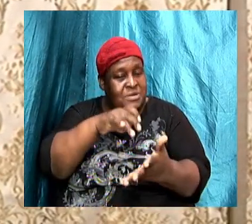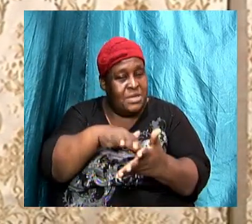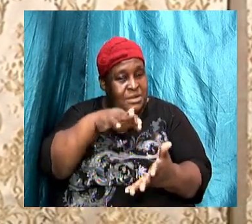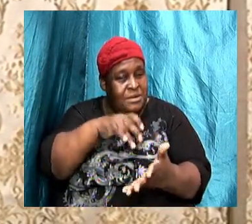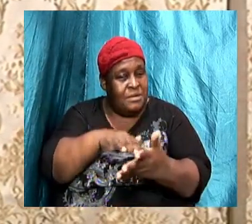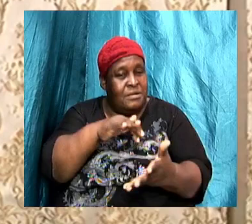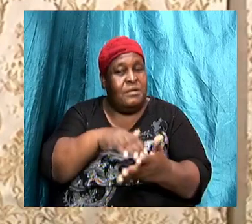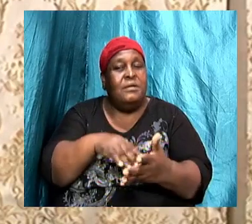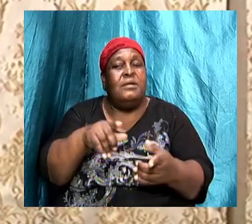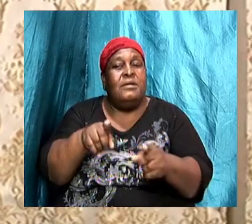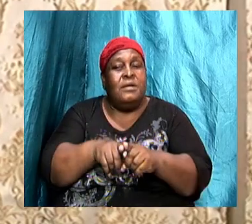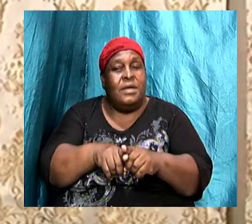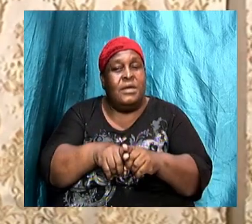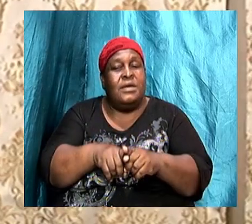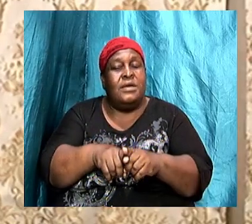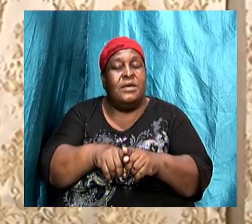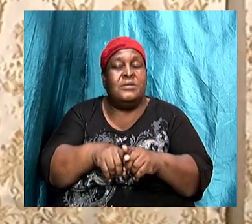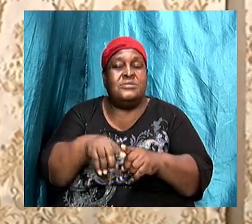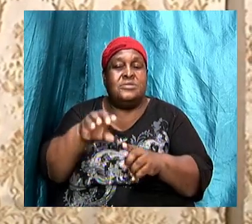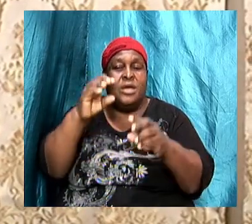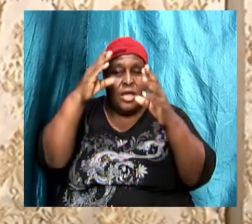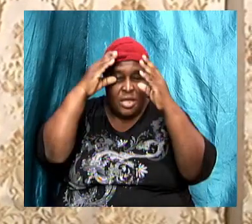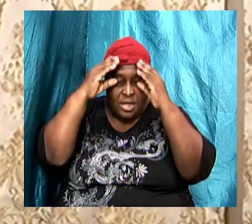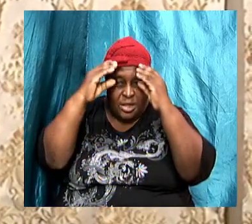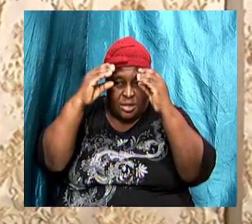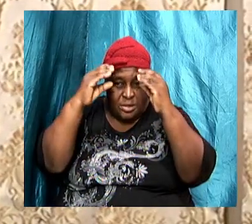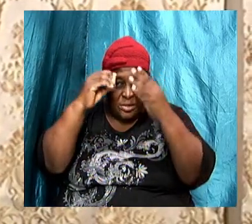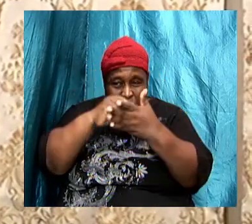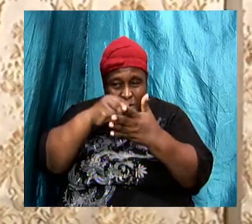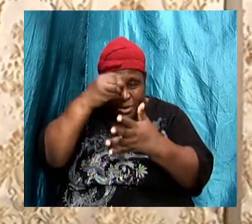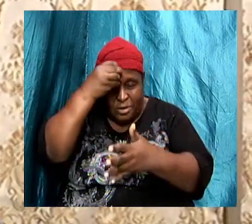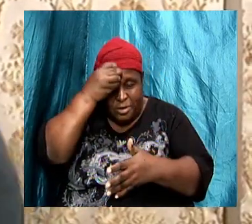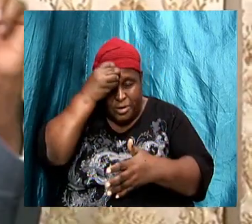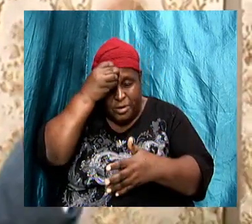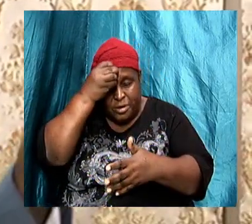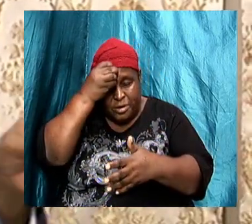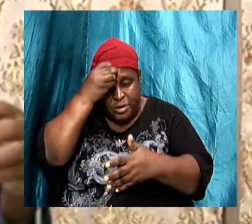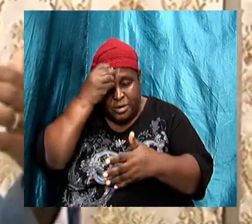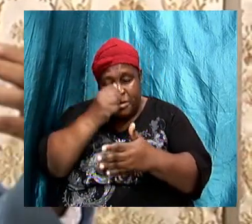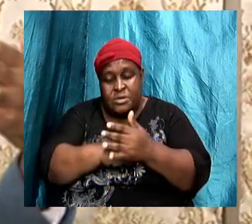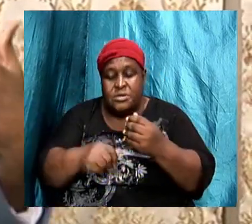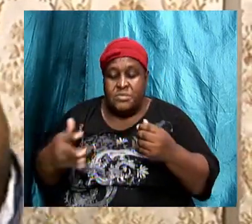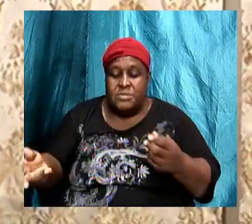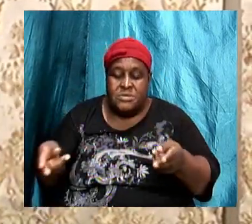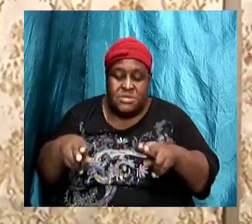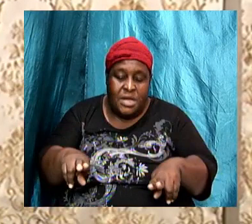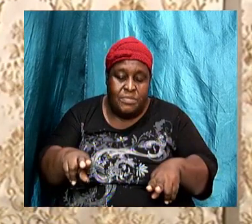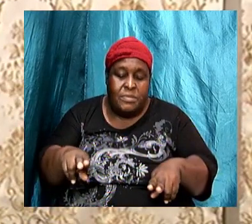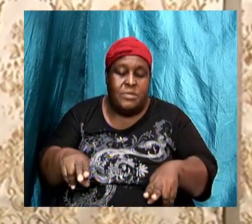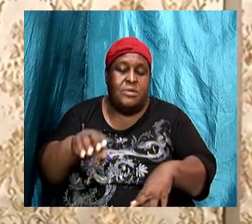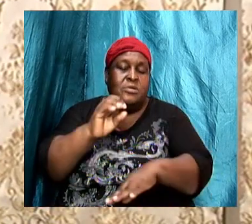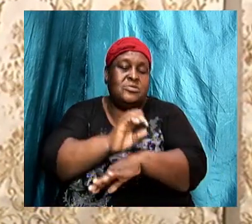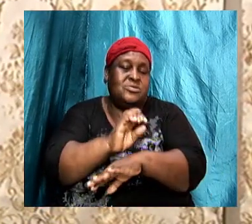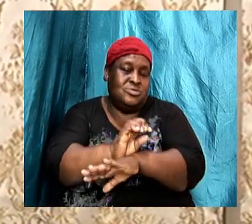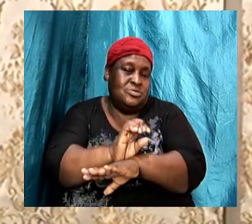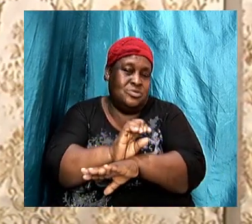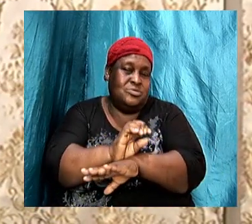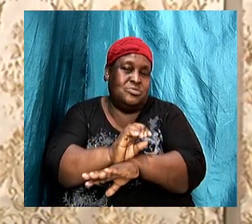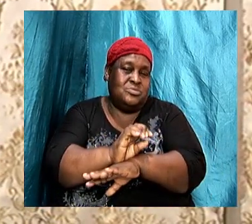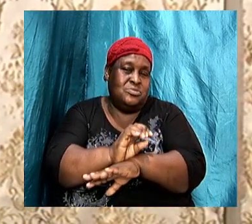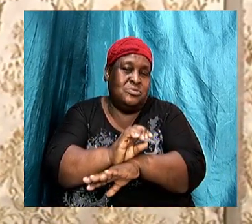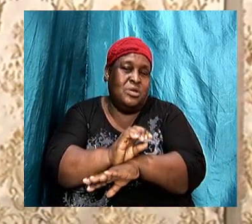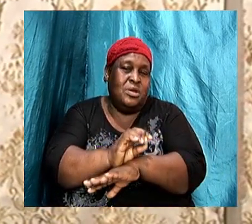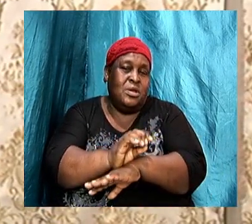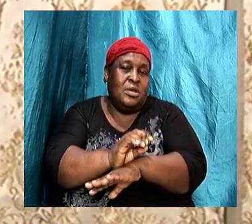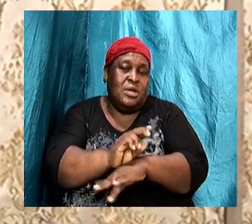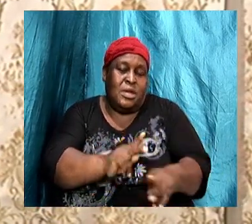details and the depth of some of the things happening in the church then and putting it together to see